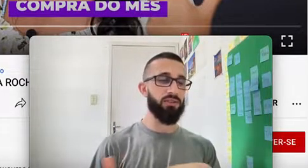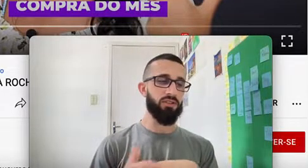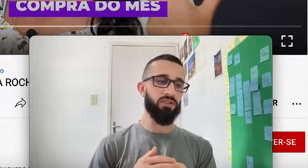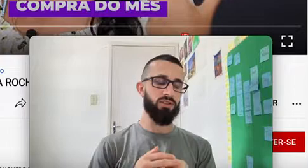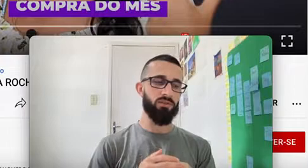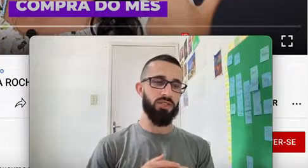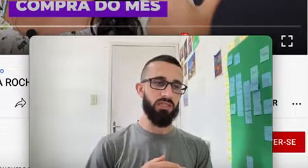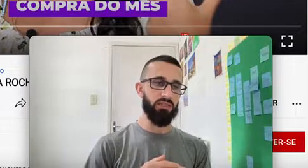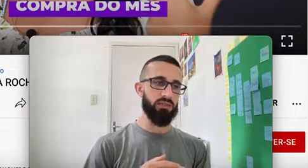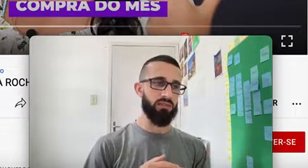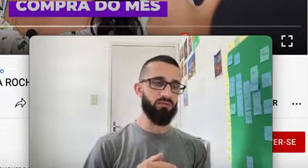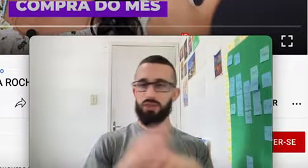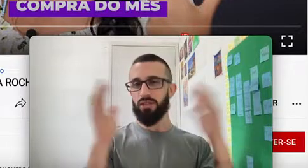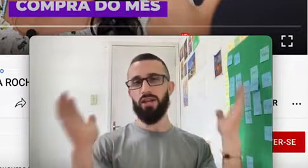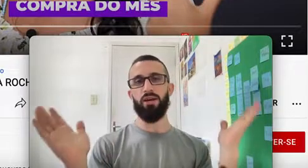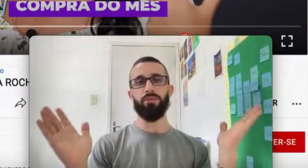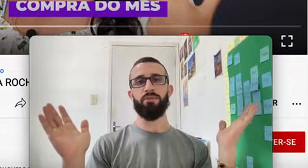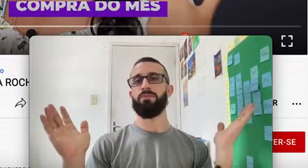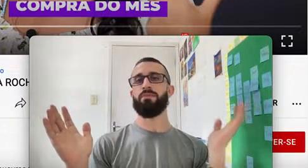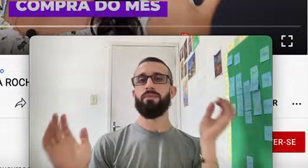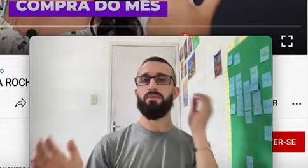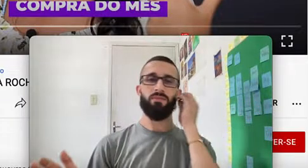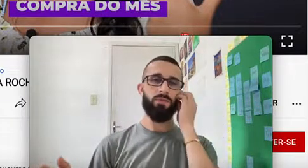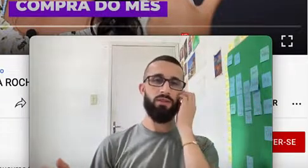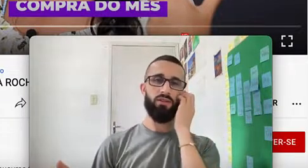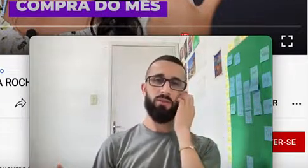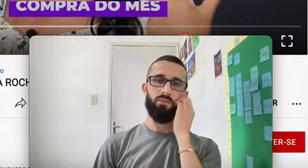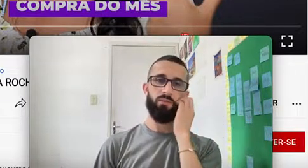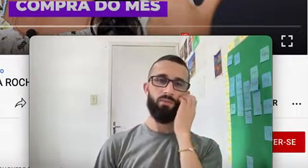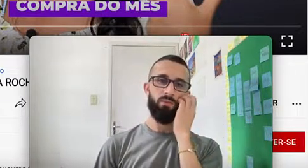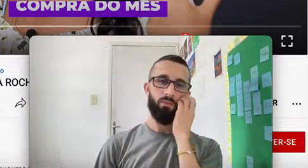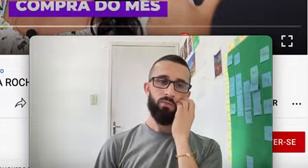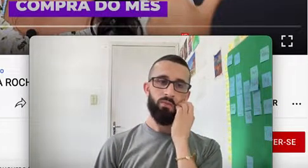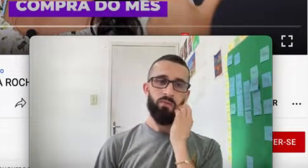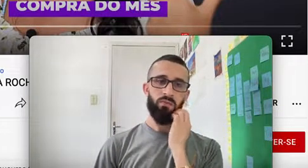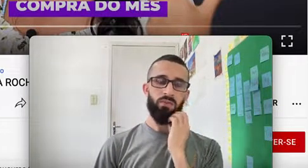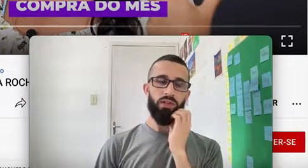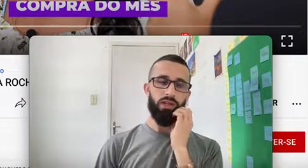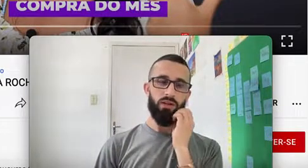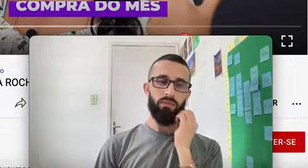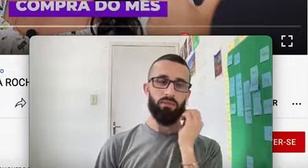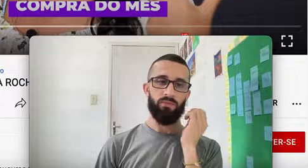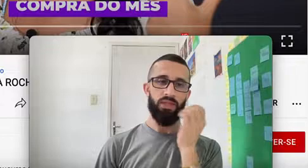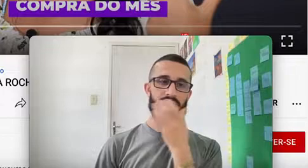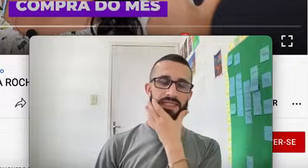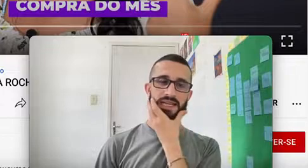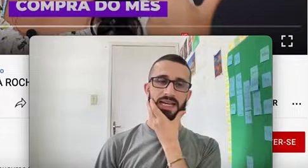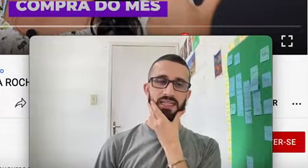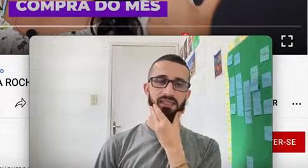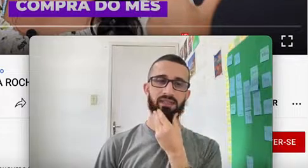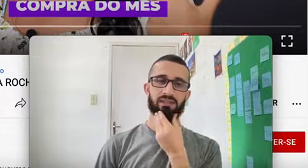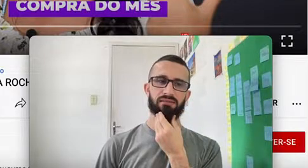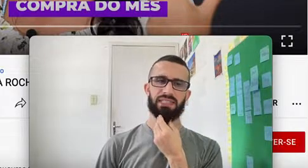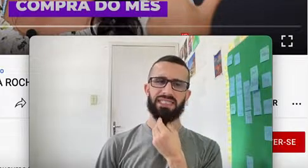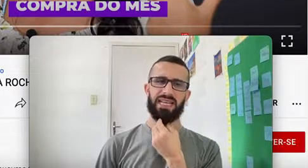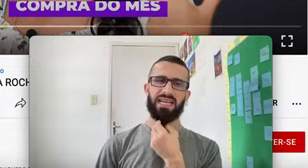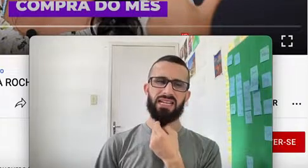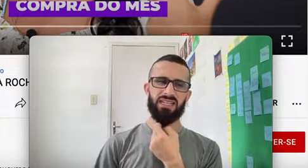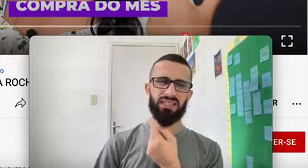Life This Just Means Really Happy Yeah Ecstatic